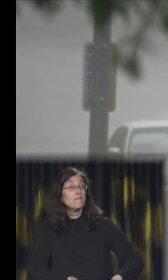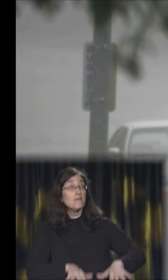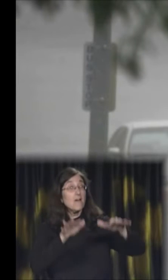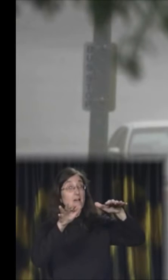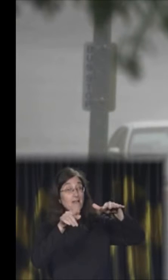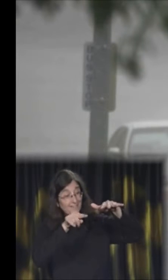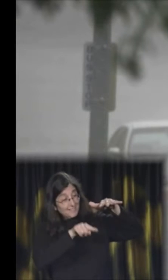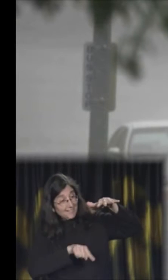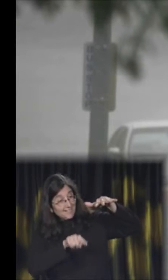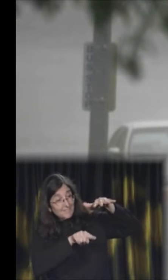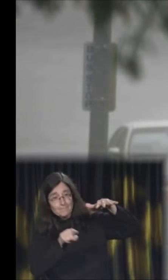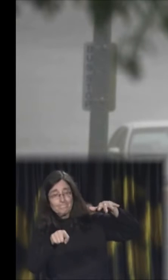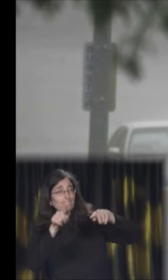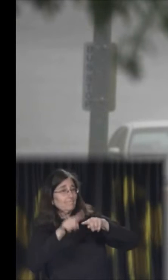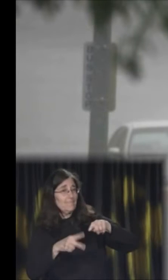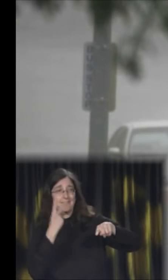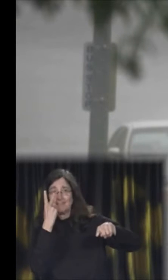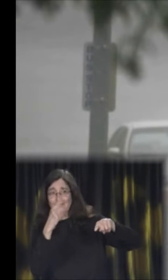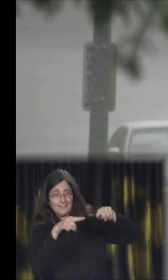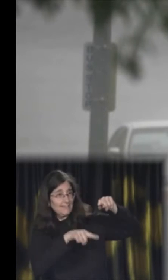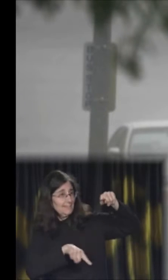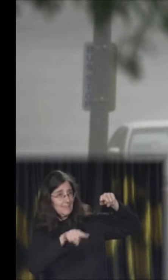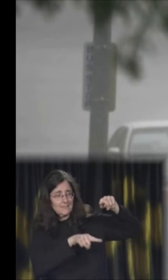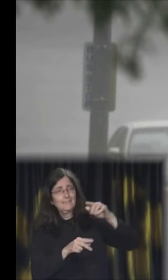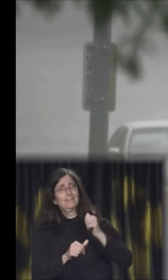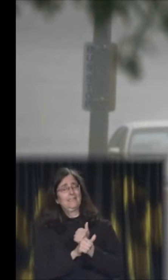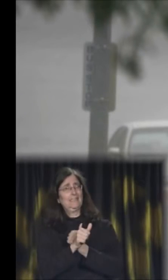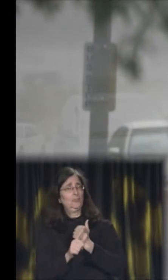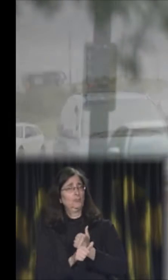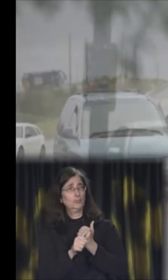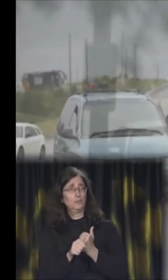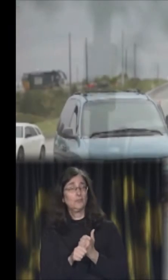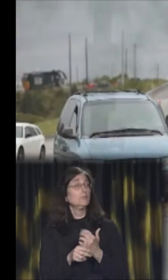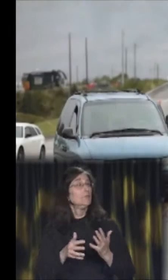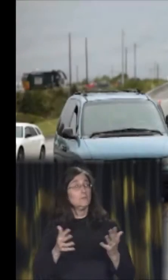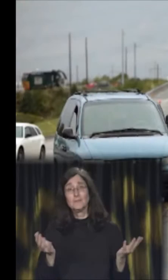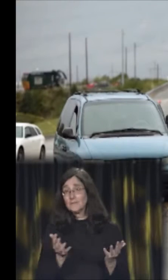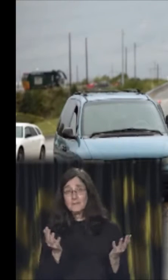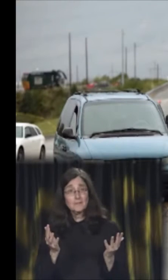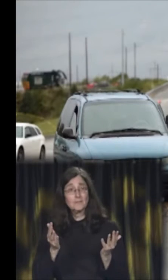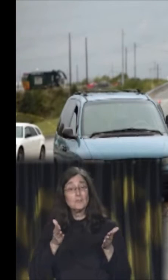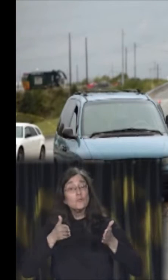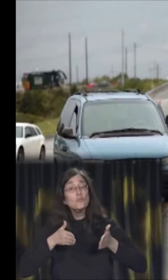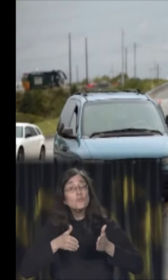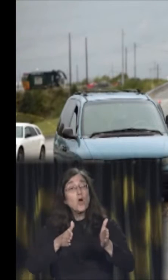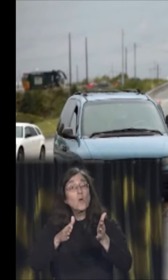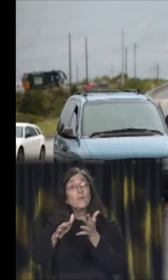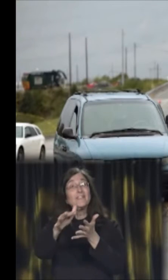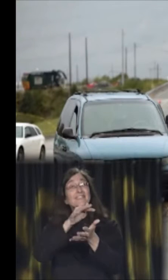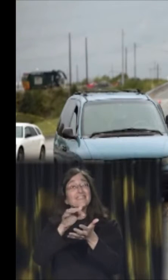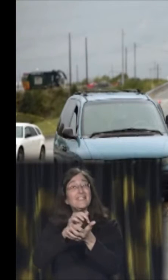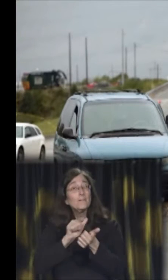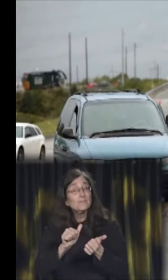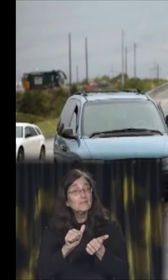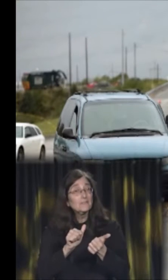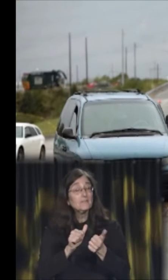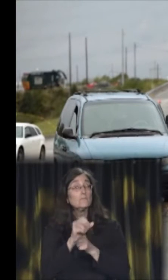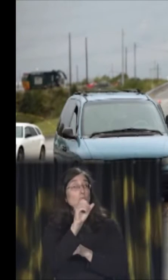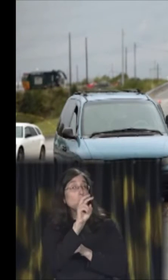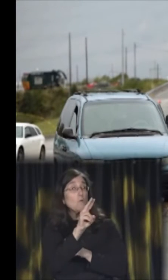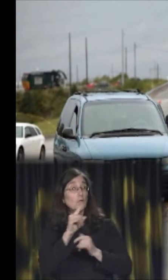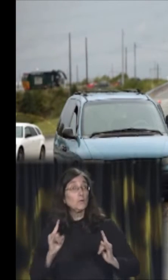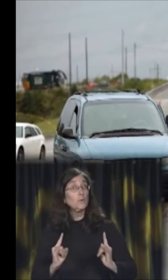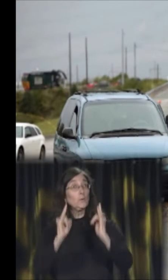In a flood, you may be unable to see hazards beneath the water, such as washed out roads or electrical power lines that have fallen.